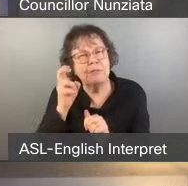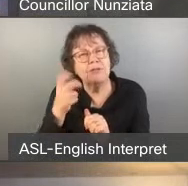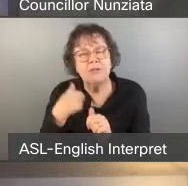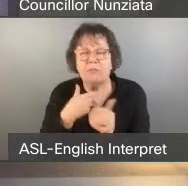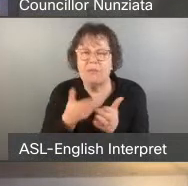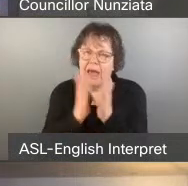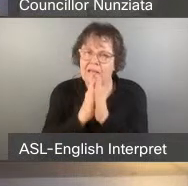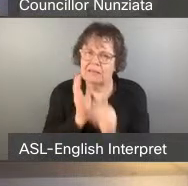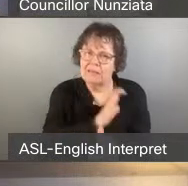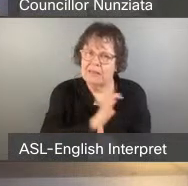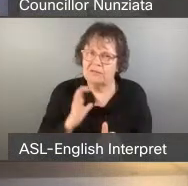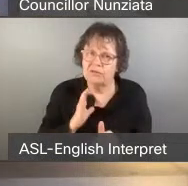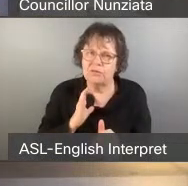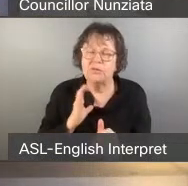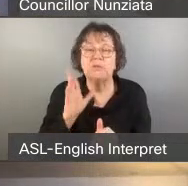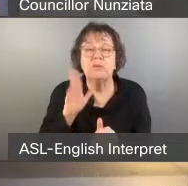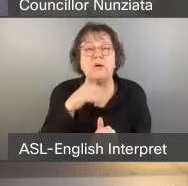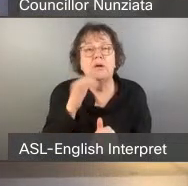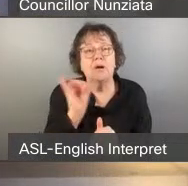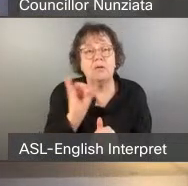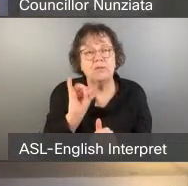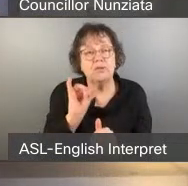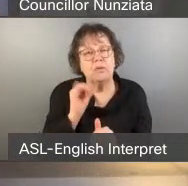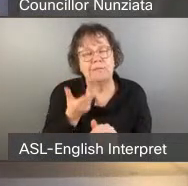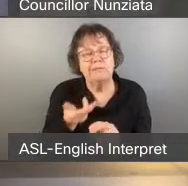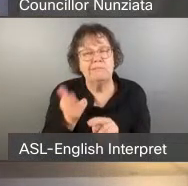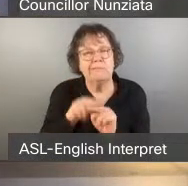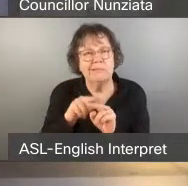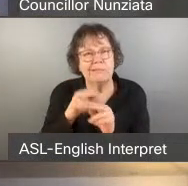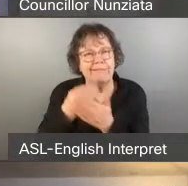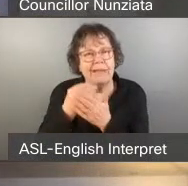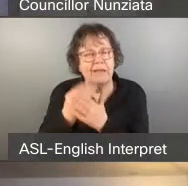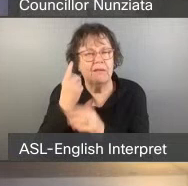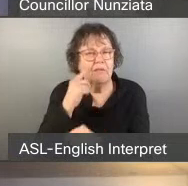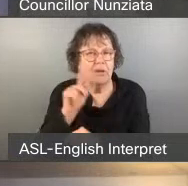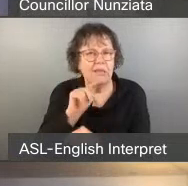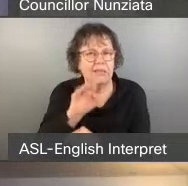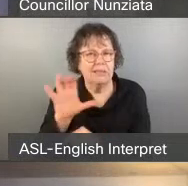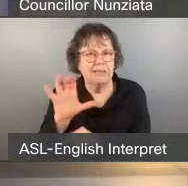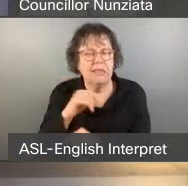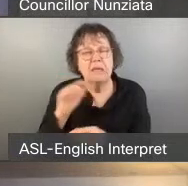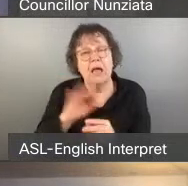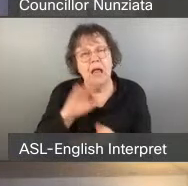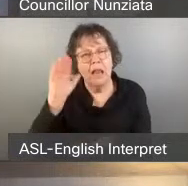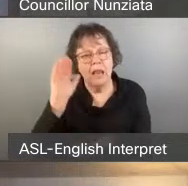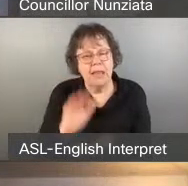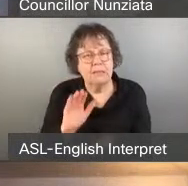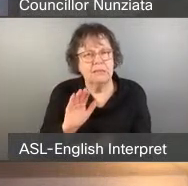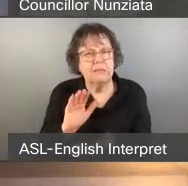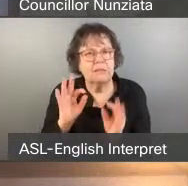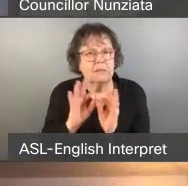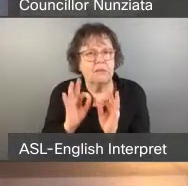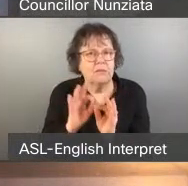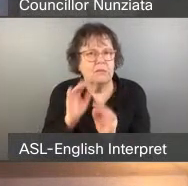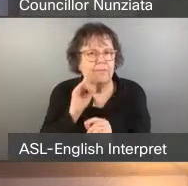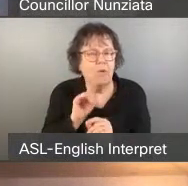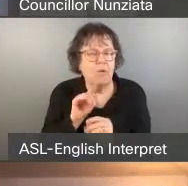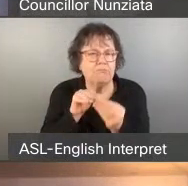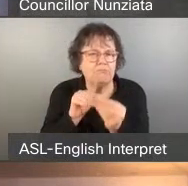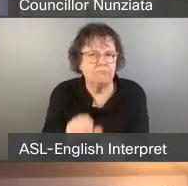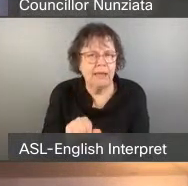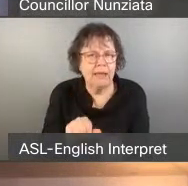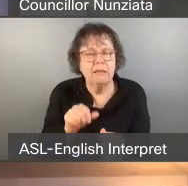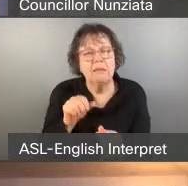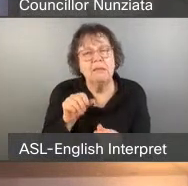council to adequately fund the TTC to maintain and grow the service as well as lower fares as much as possible. So, it's affordable for